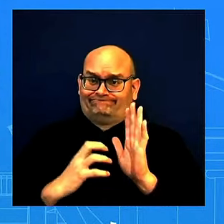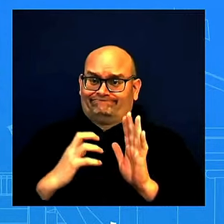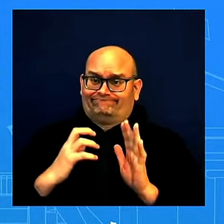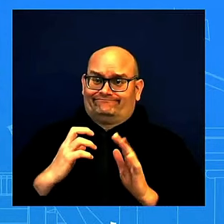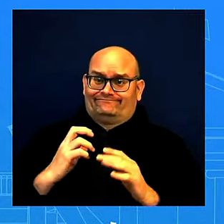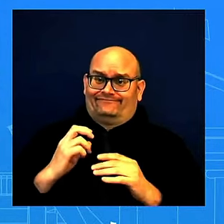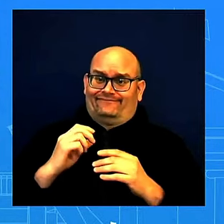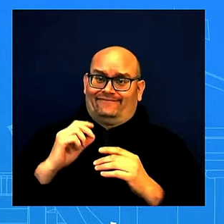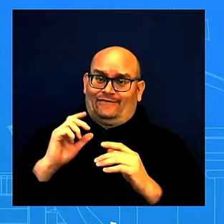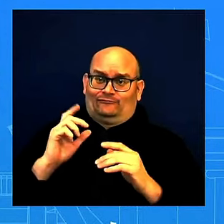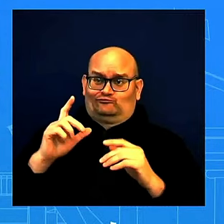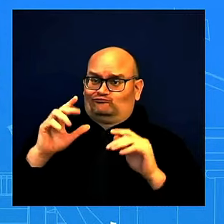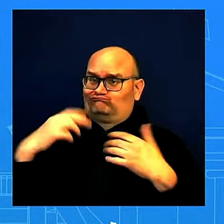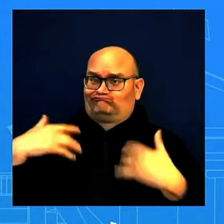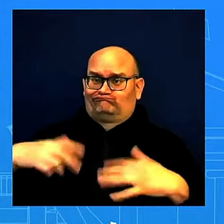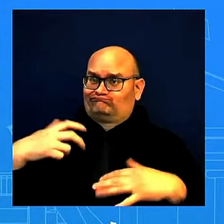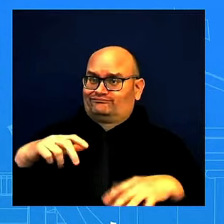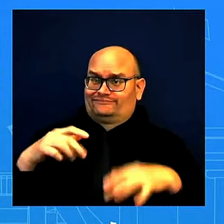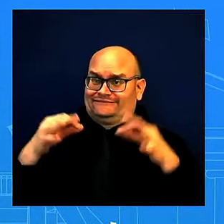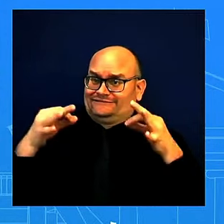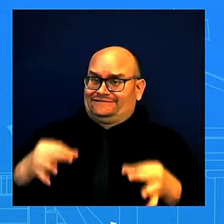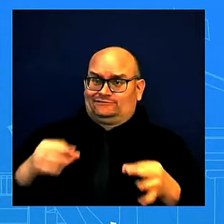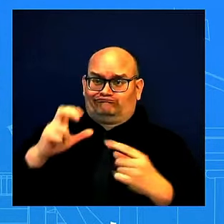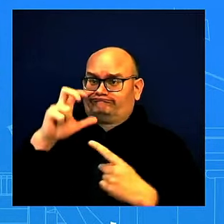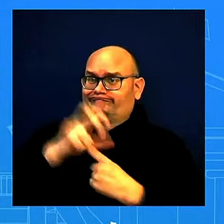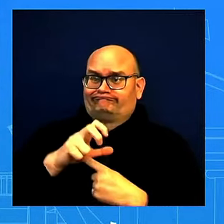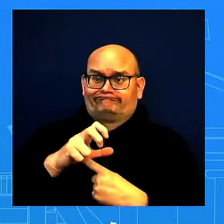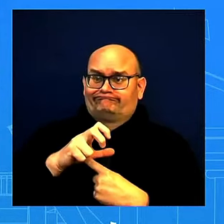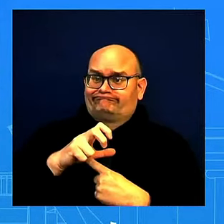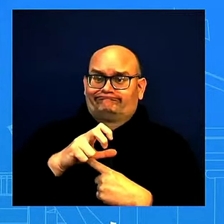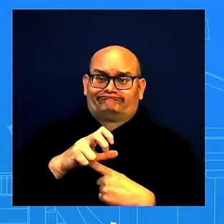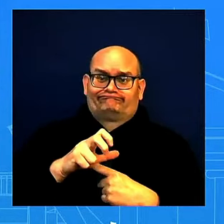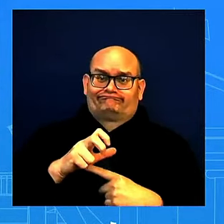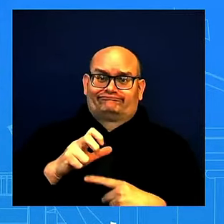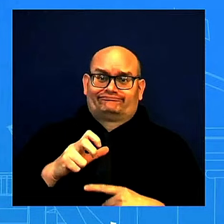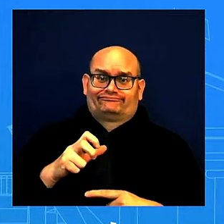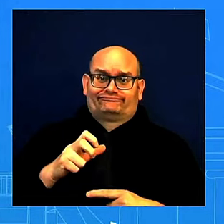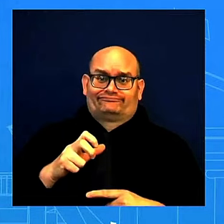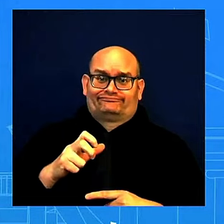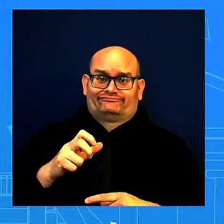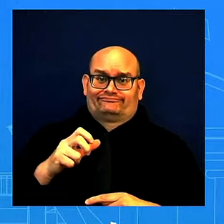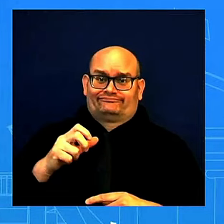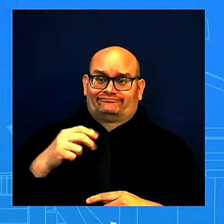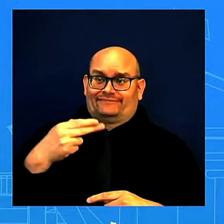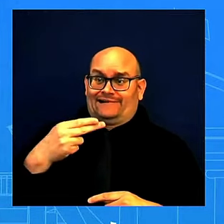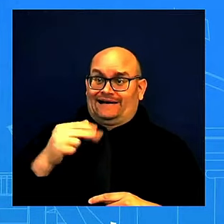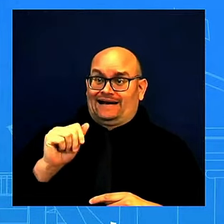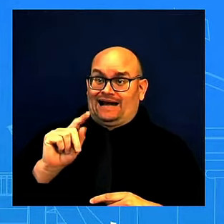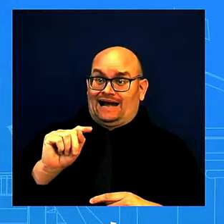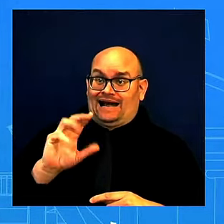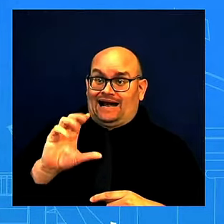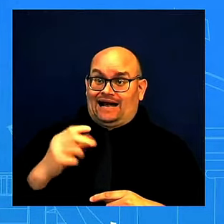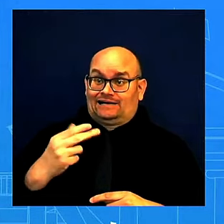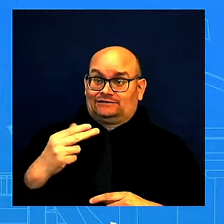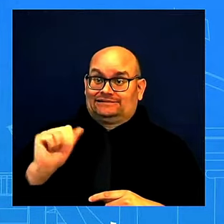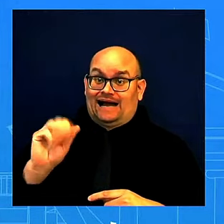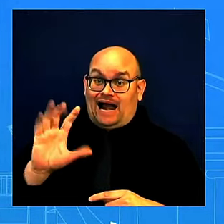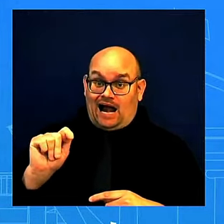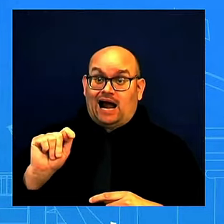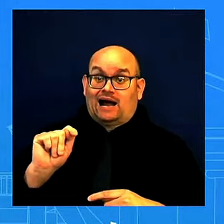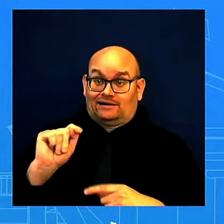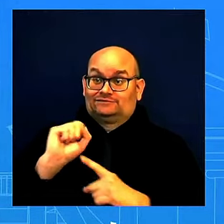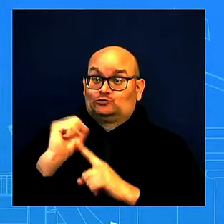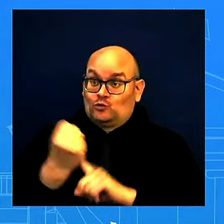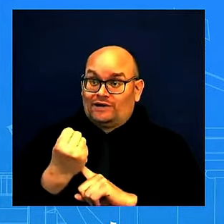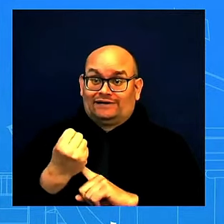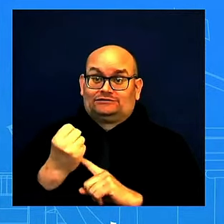because I don't want to, there's a Hatch Act situation. But what I will say is just reiterate what the President said, is that he thought it was a